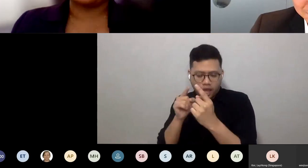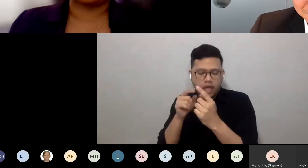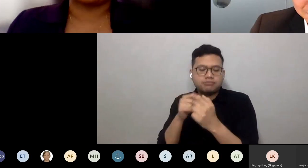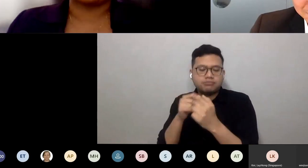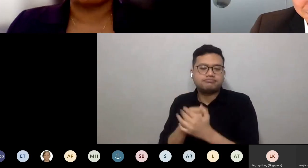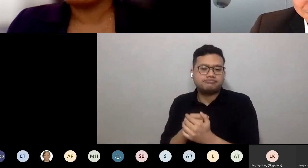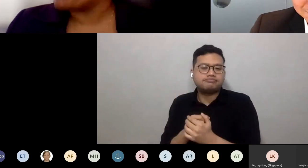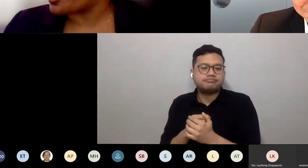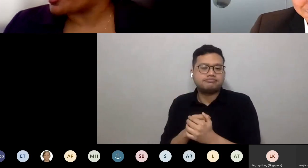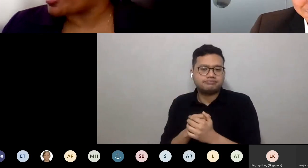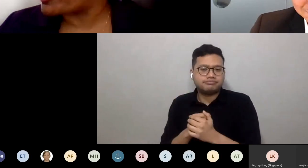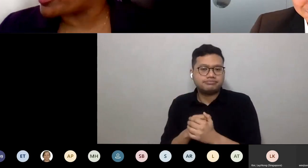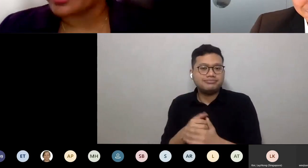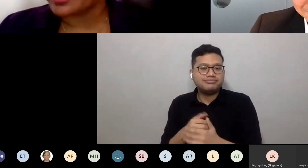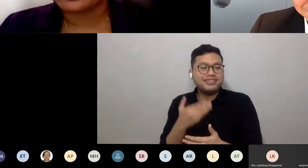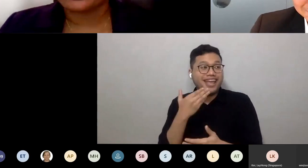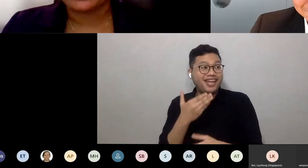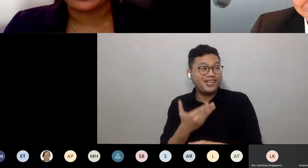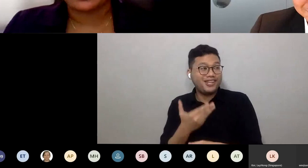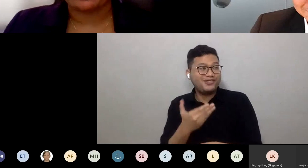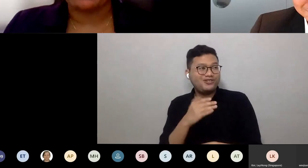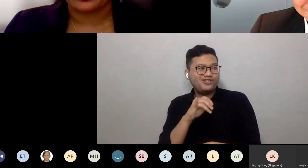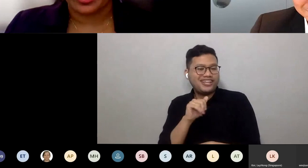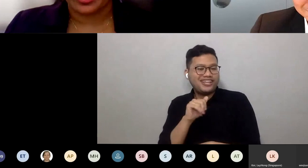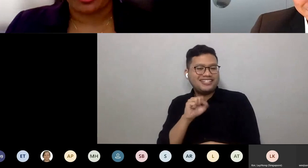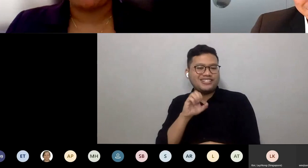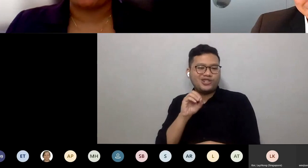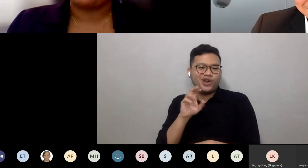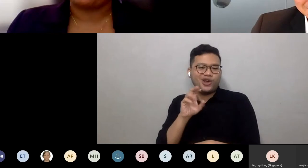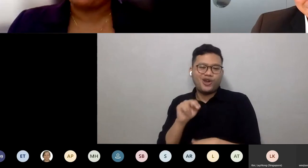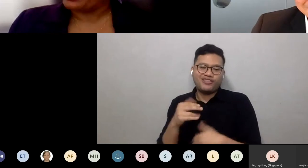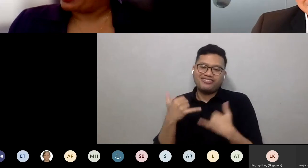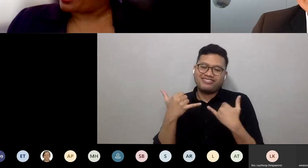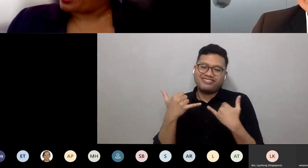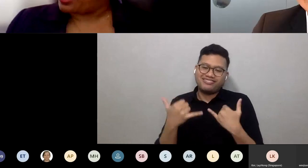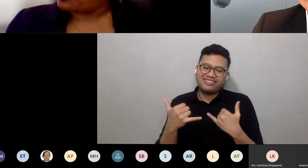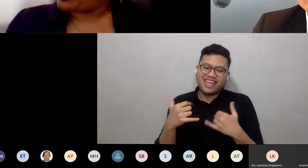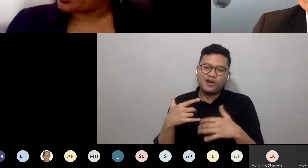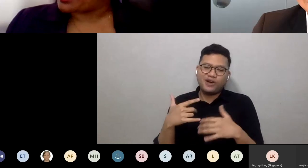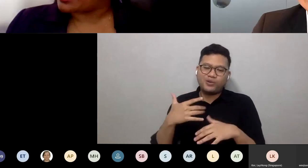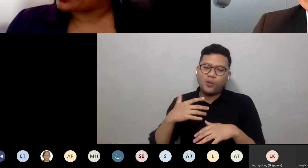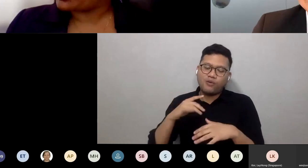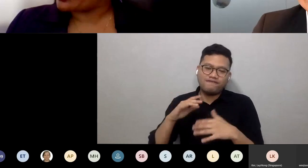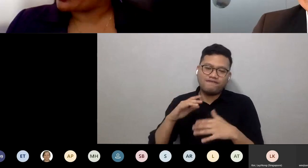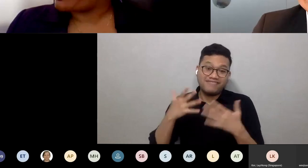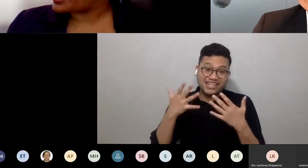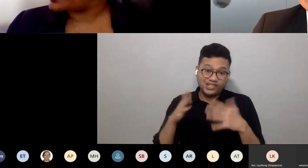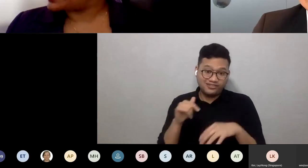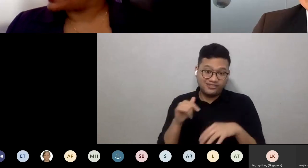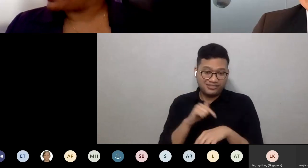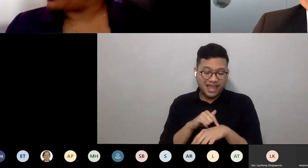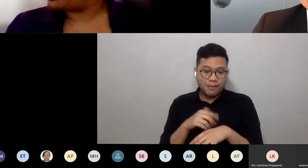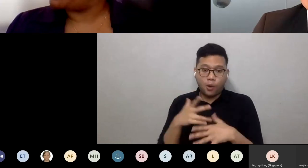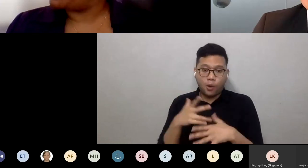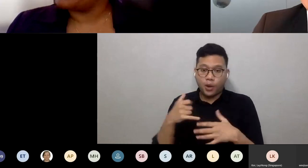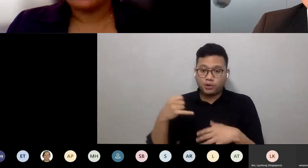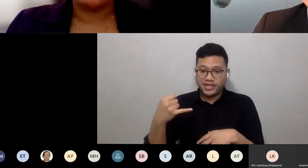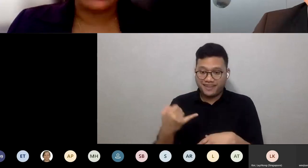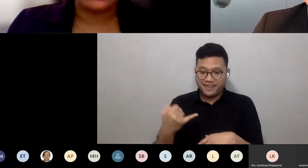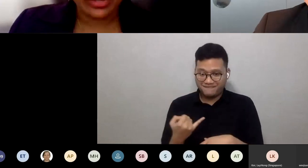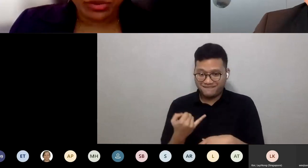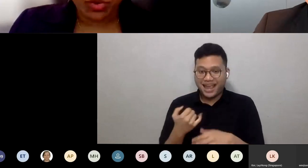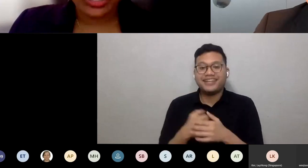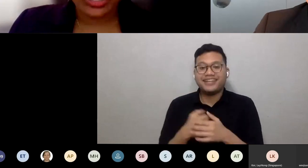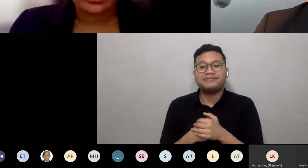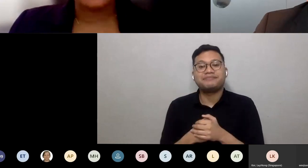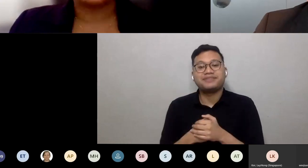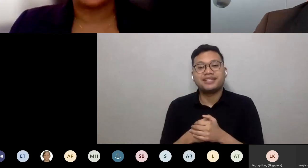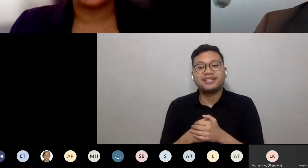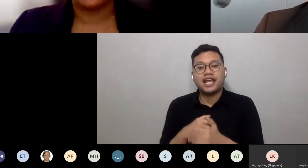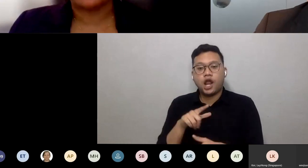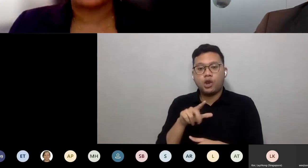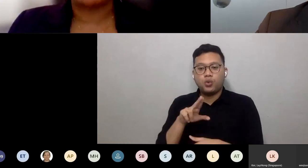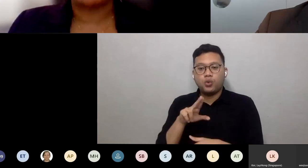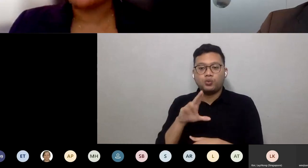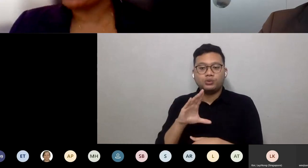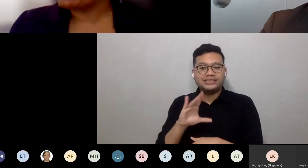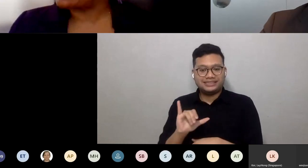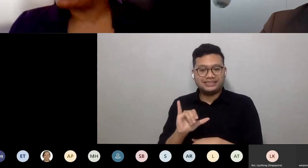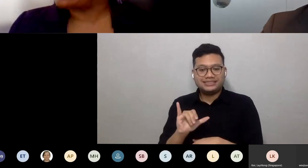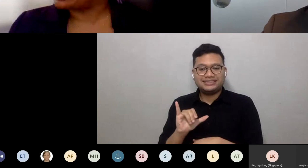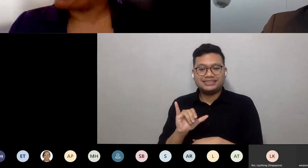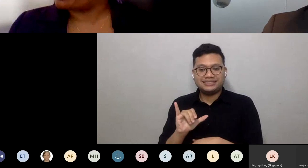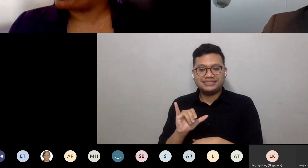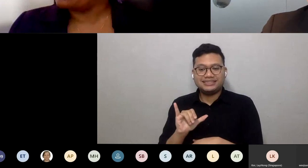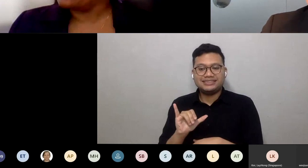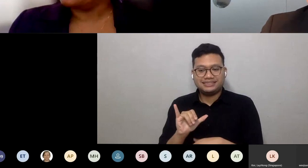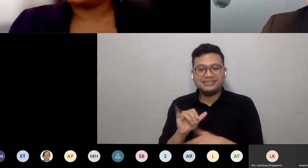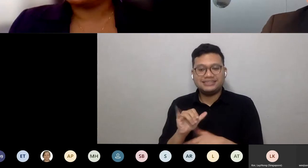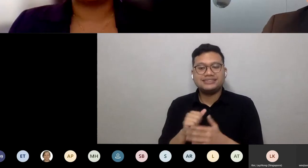Thank you, Jason. I'm afraid, everyone, that's all the time that we have for. I'd like to invite Miss Lucy Watkins, Country Director